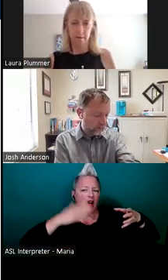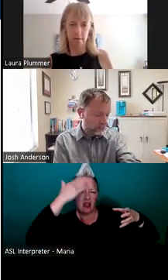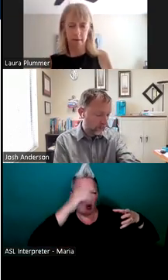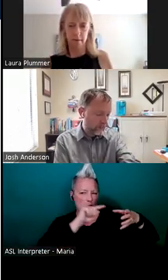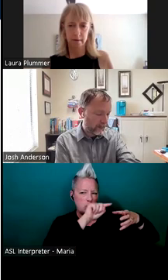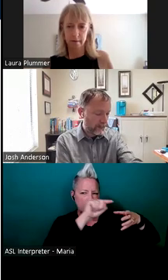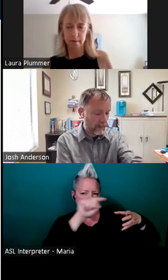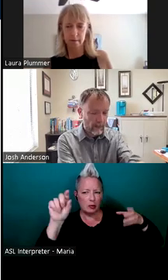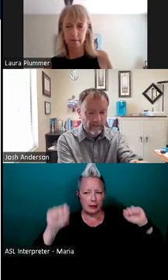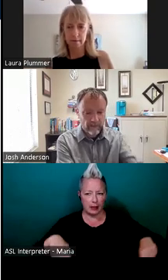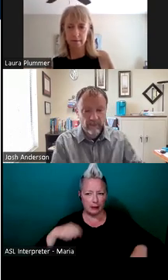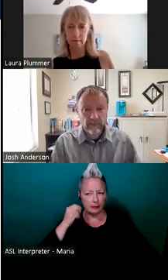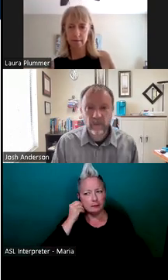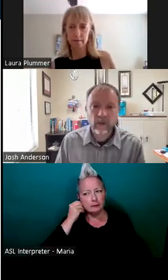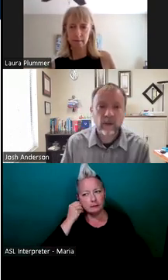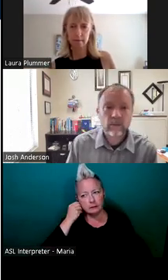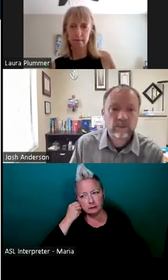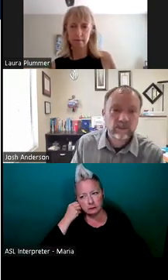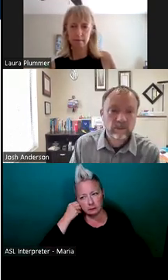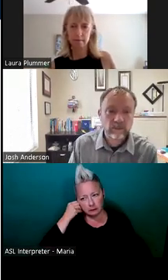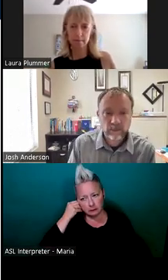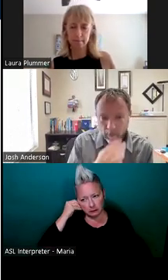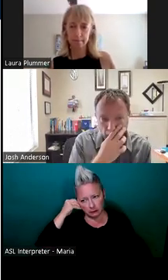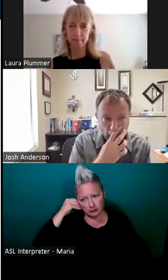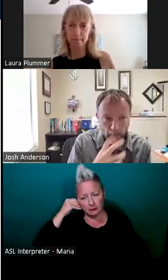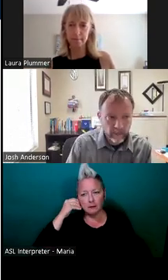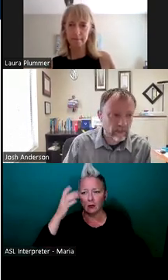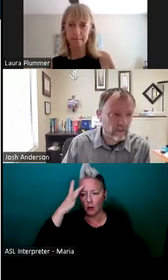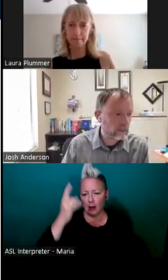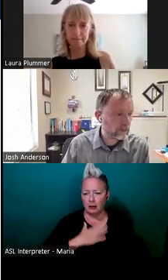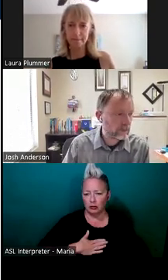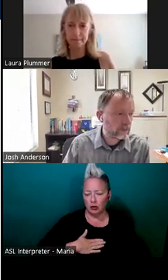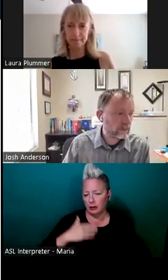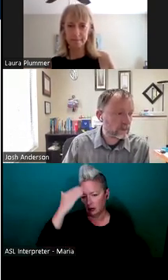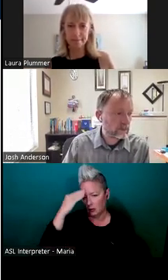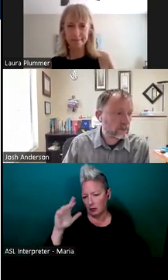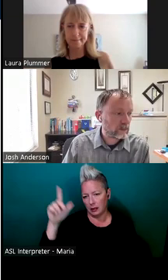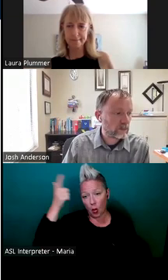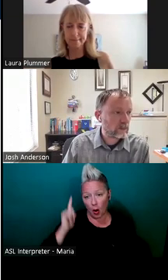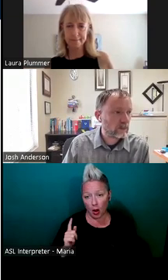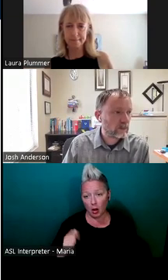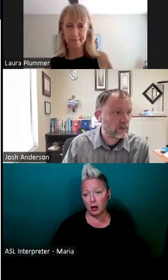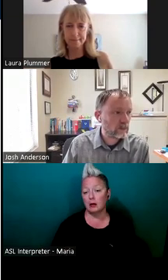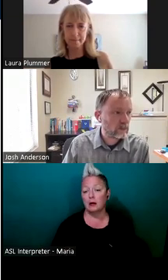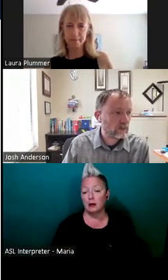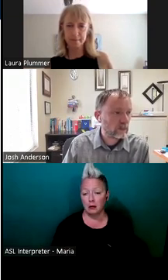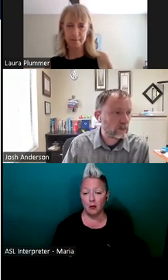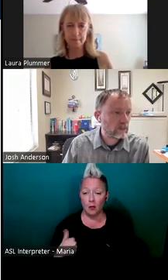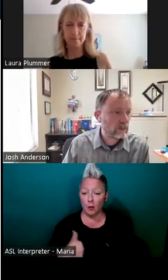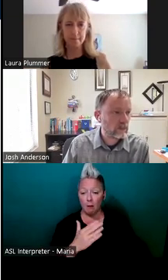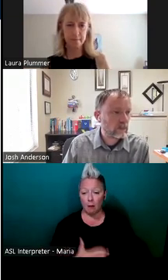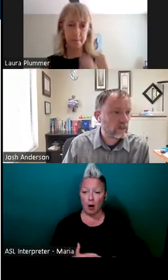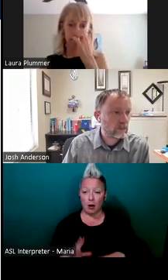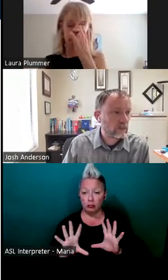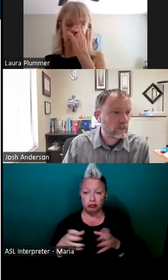does, and that's why we enjoy getting to know Laura. She's got lots of answers too. We, we're a part of a whole network of assistive